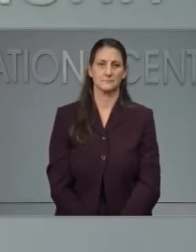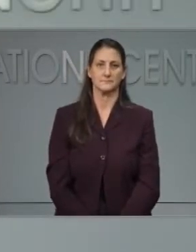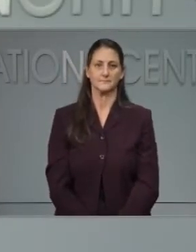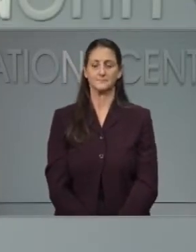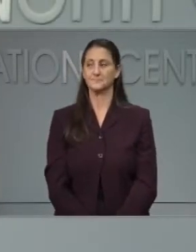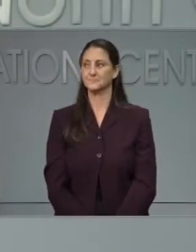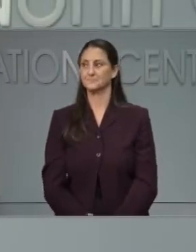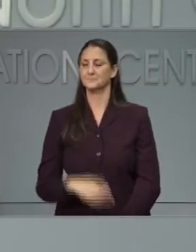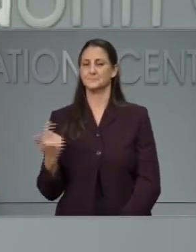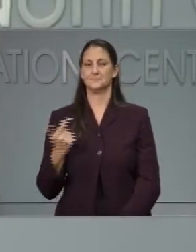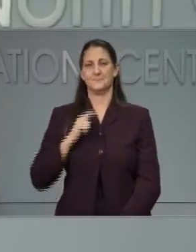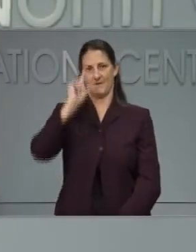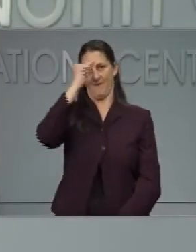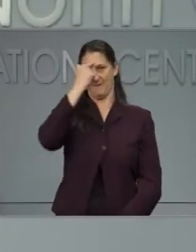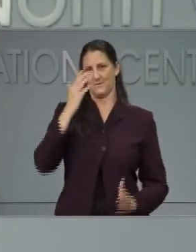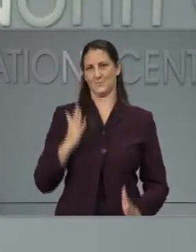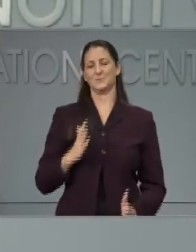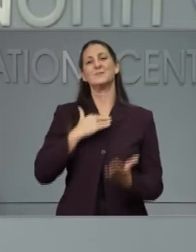Thank you. Next question, please.